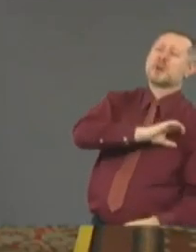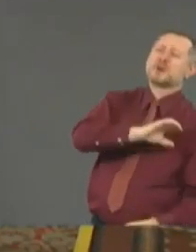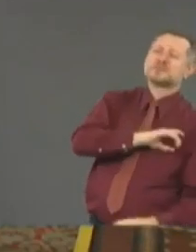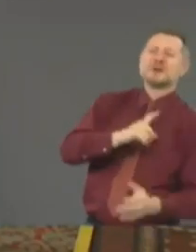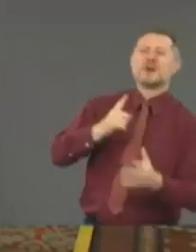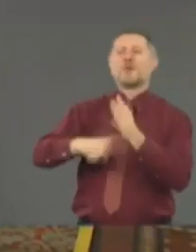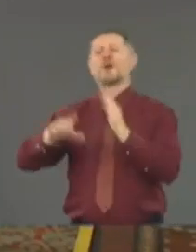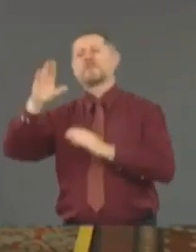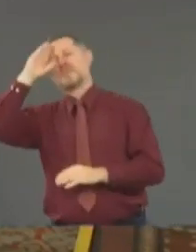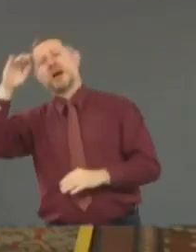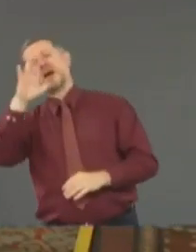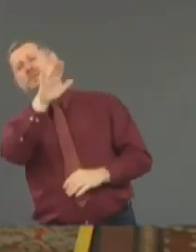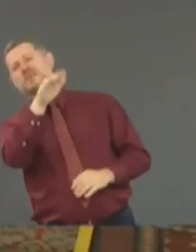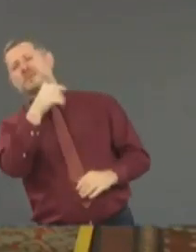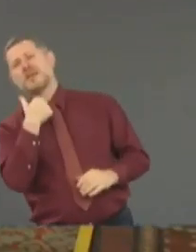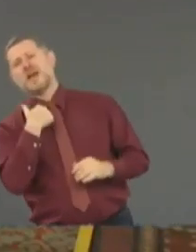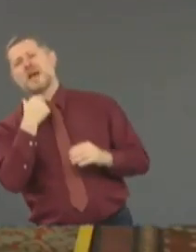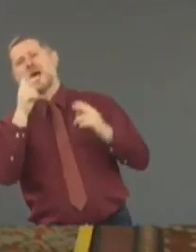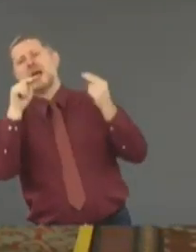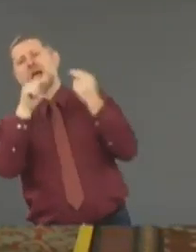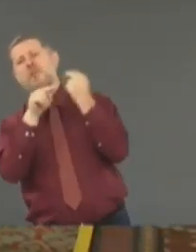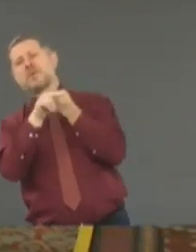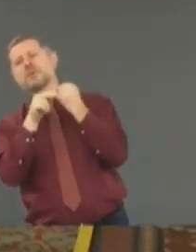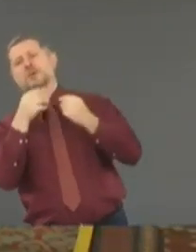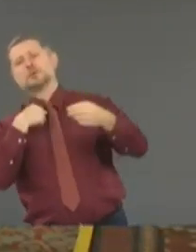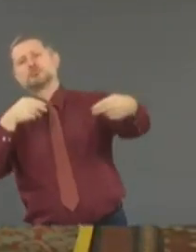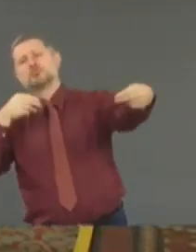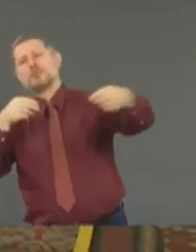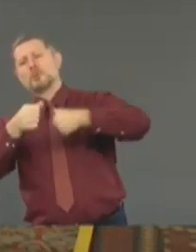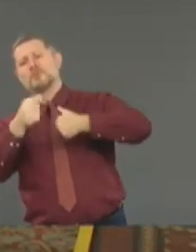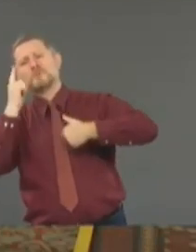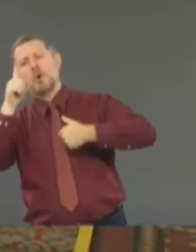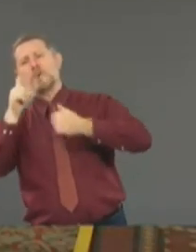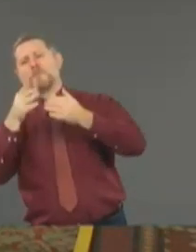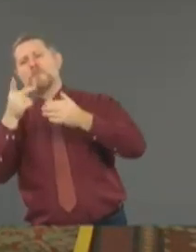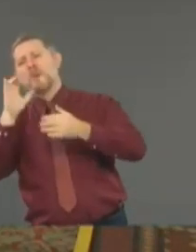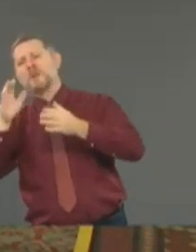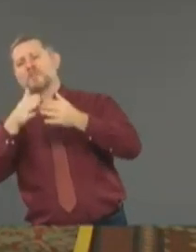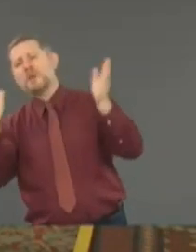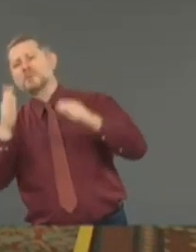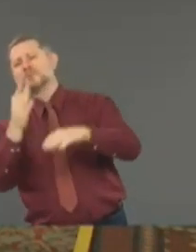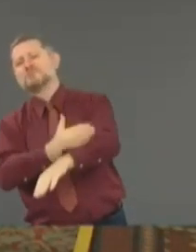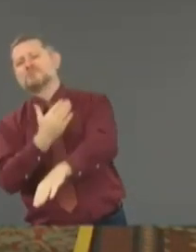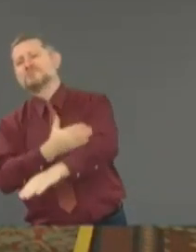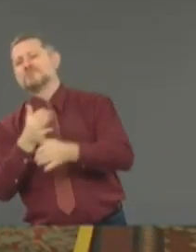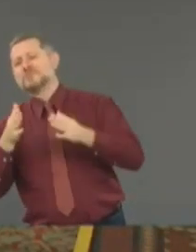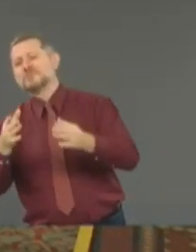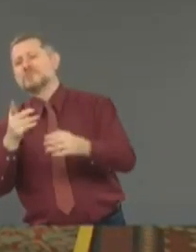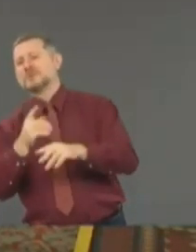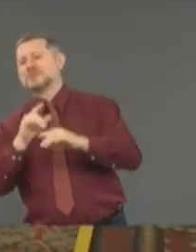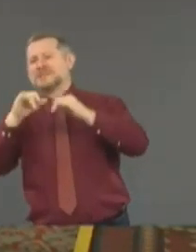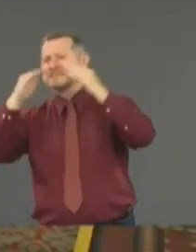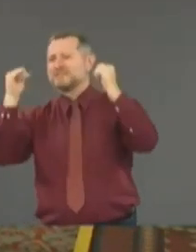get reimbursed for the public work projects, and the system's been frozen. Should they stop doing those public work?